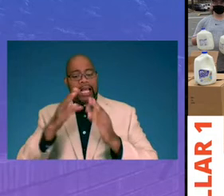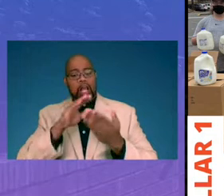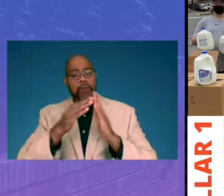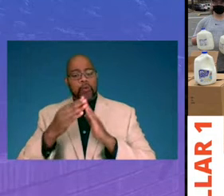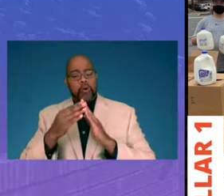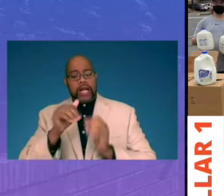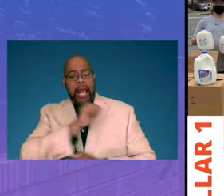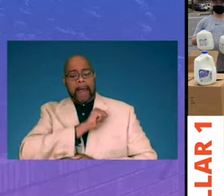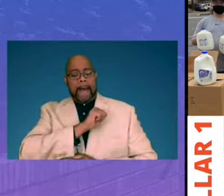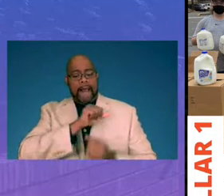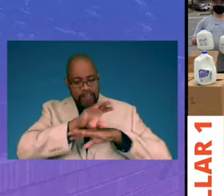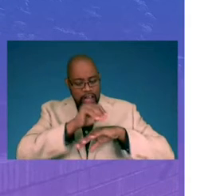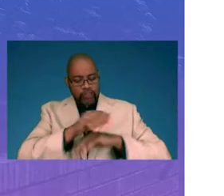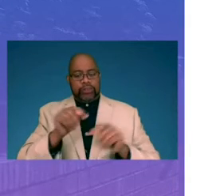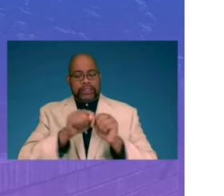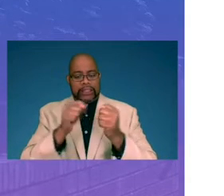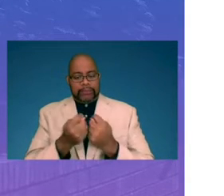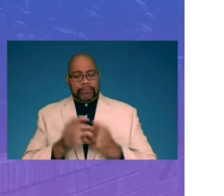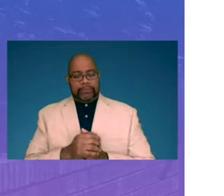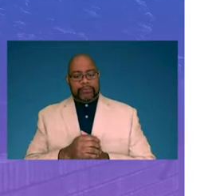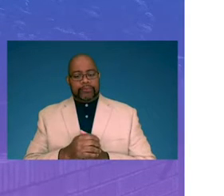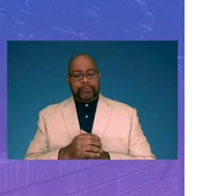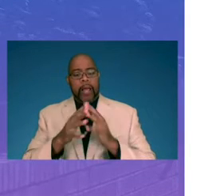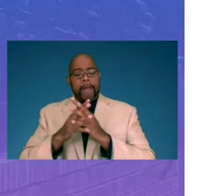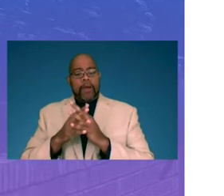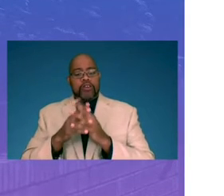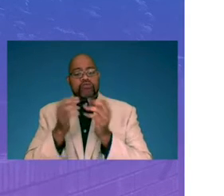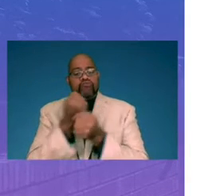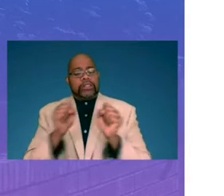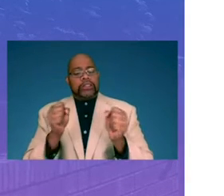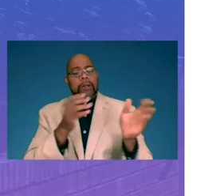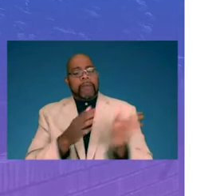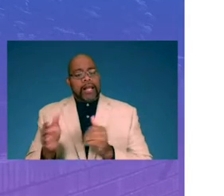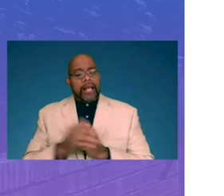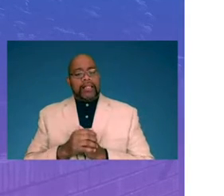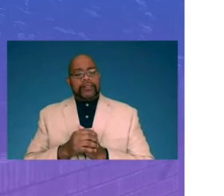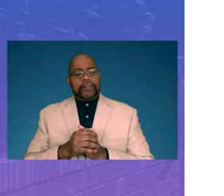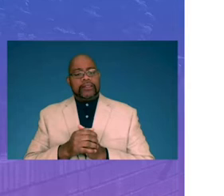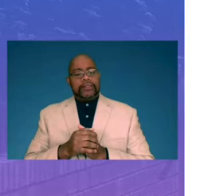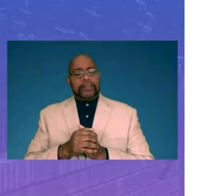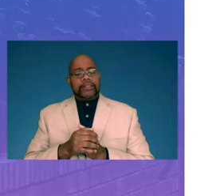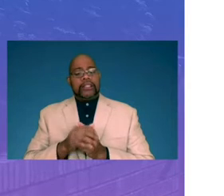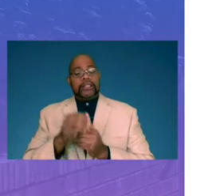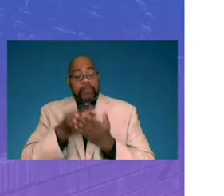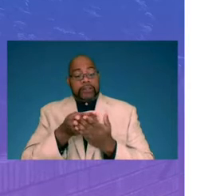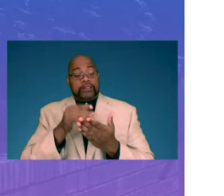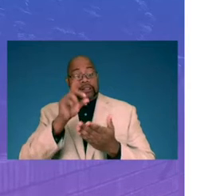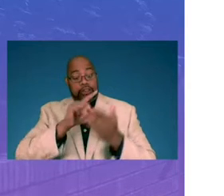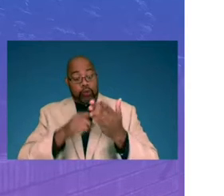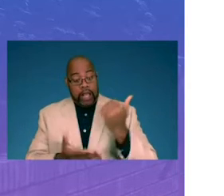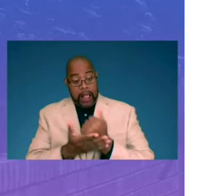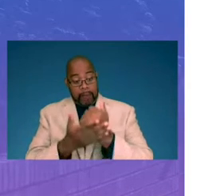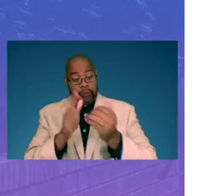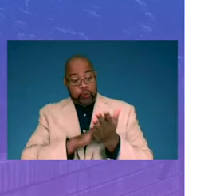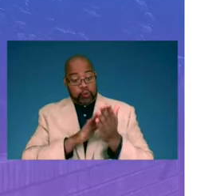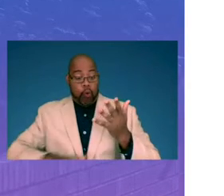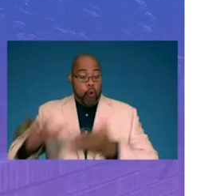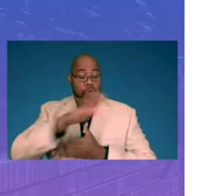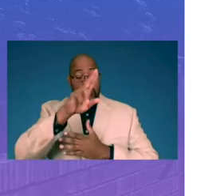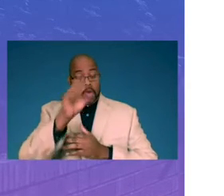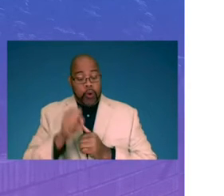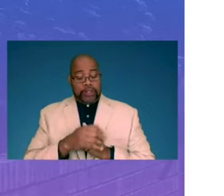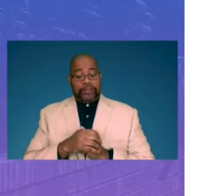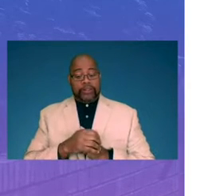advisory teams. The American Rescue Plan funds that were designed to support schools across the United States